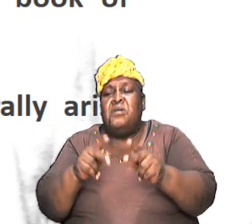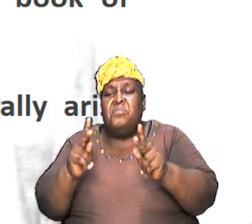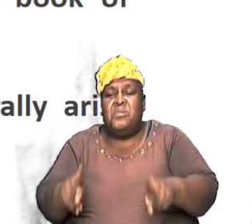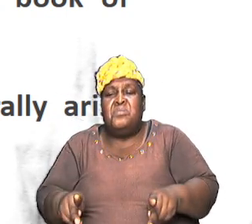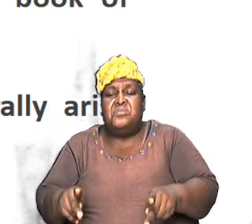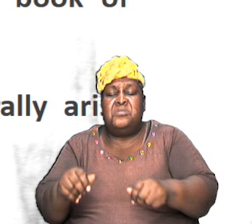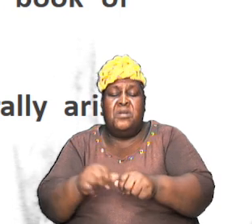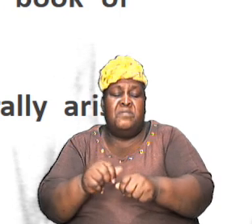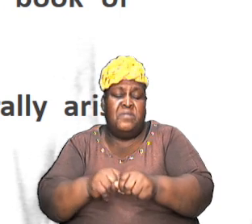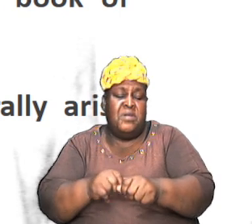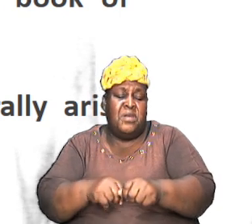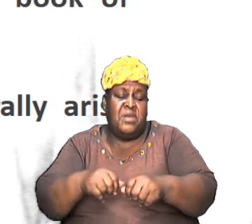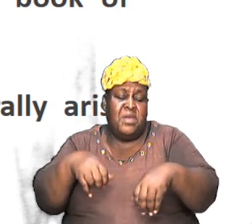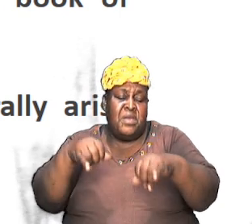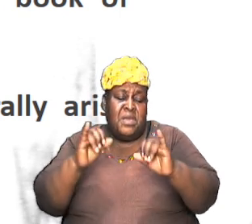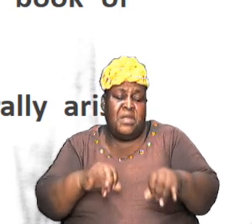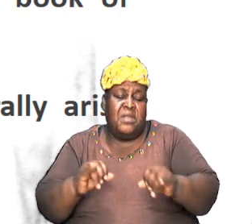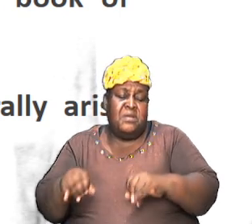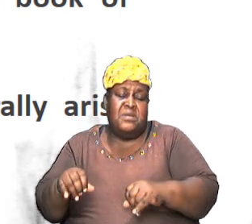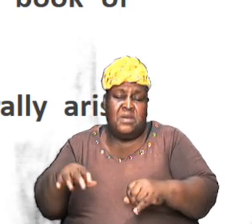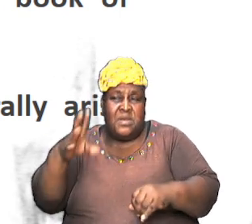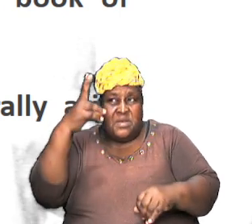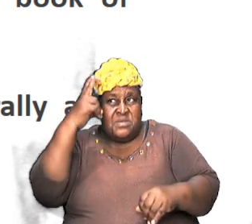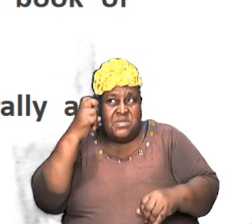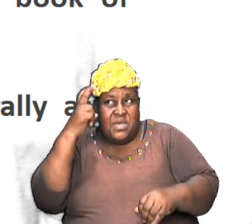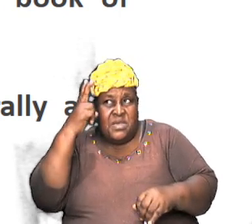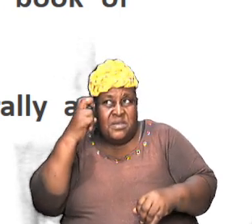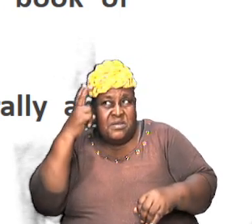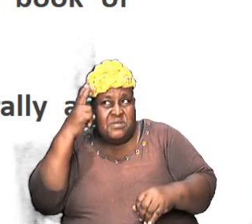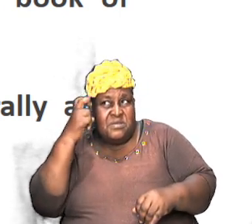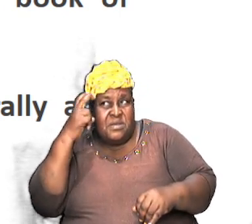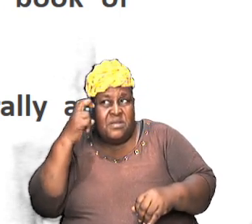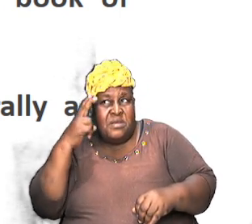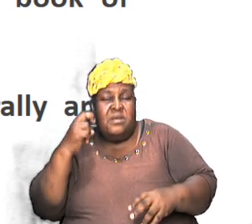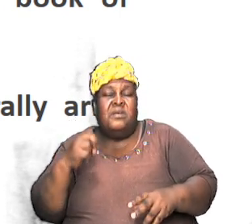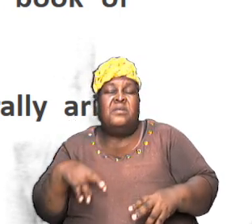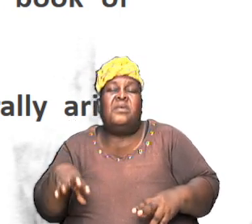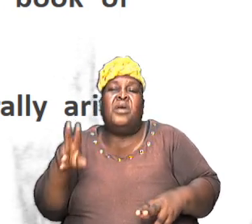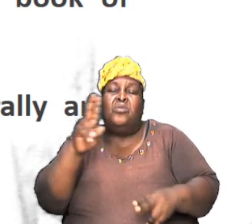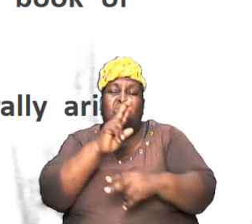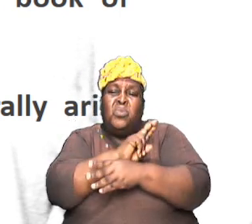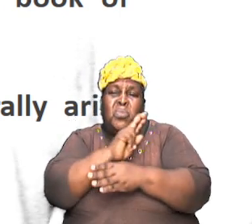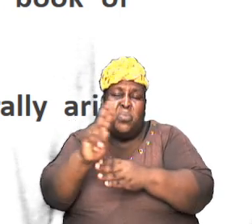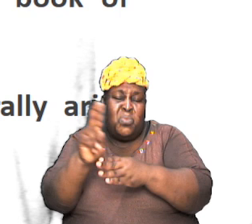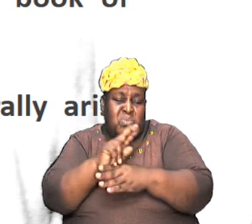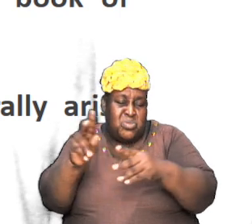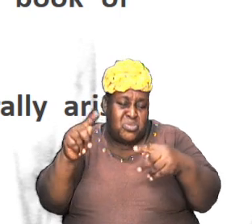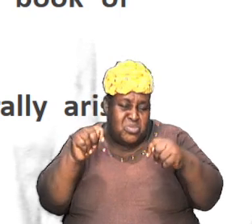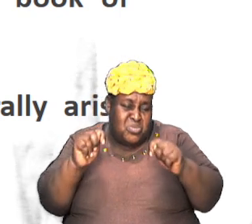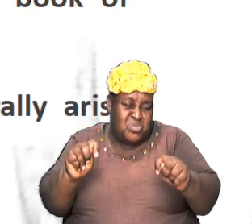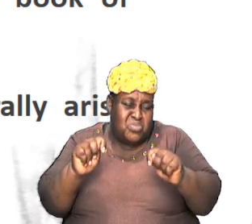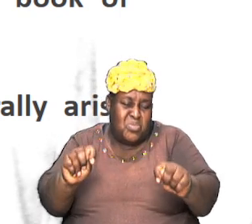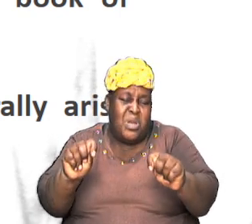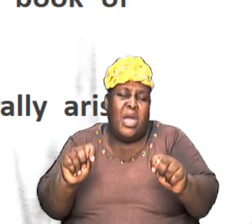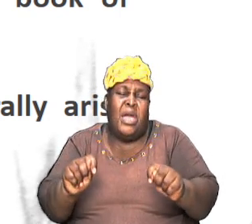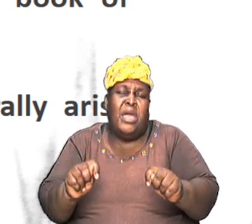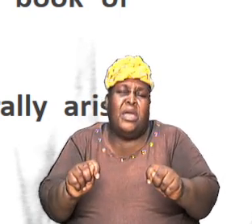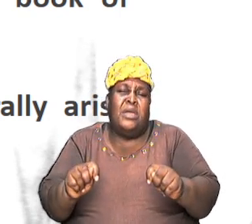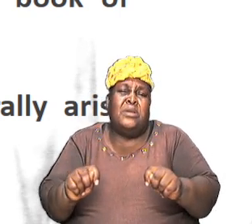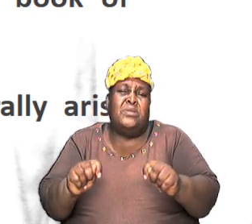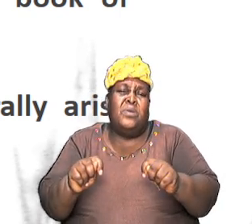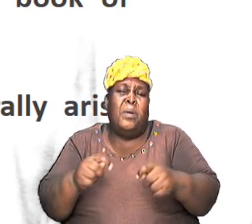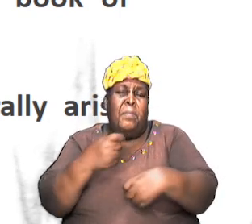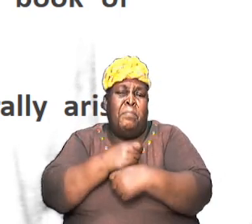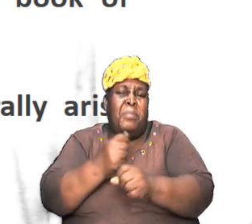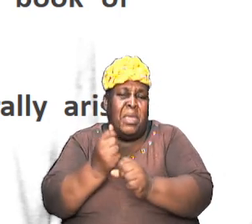individual that Satan can get his hands on that he can use to try to throw a